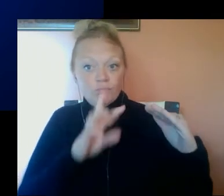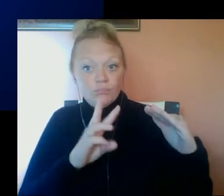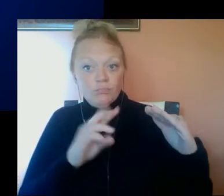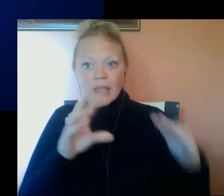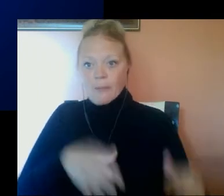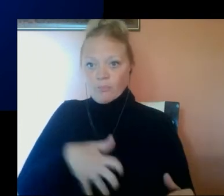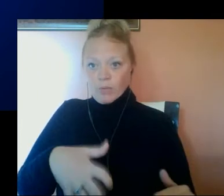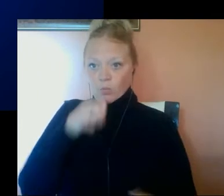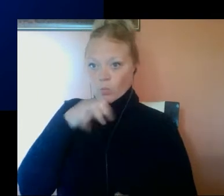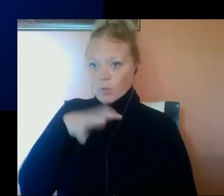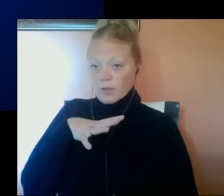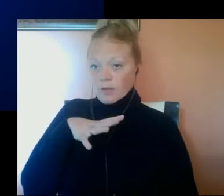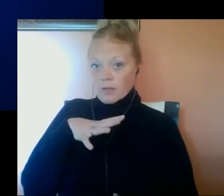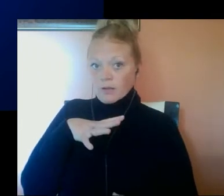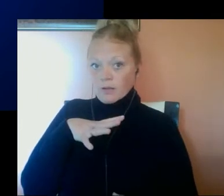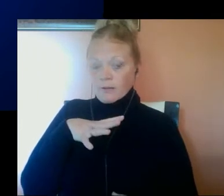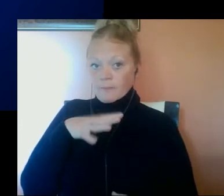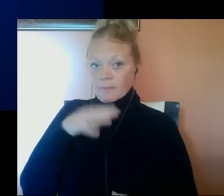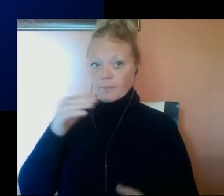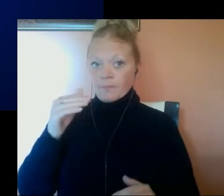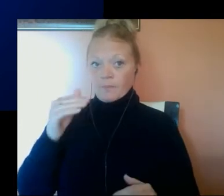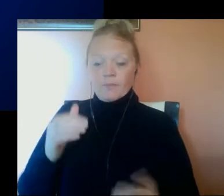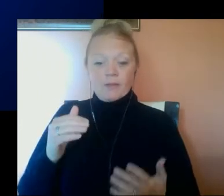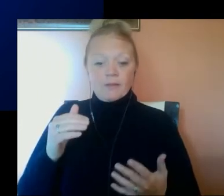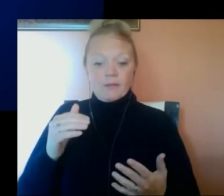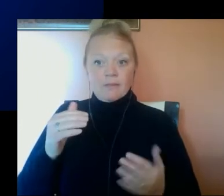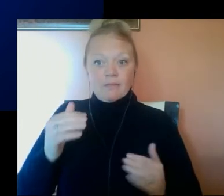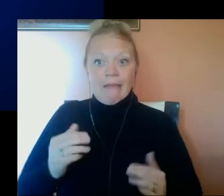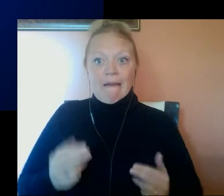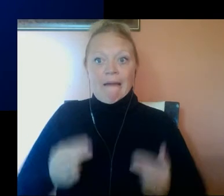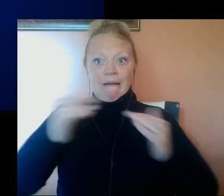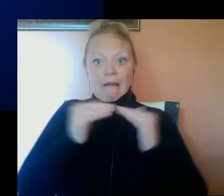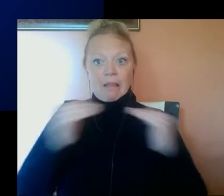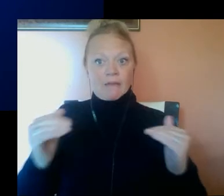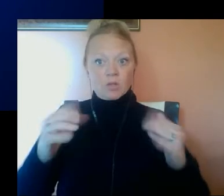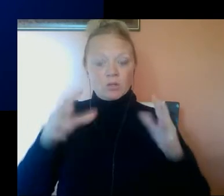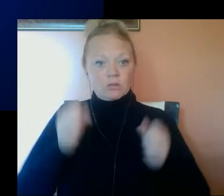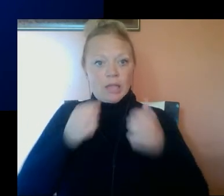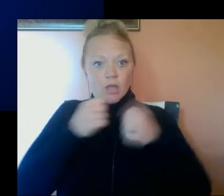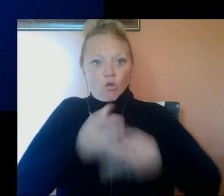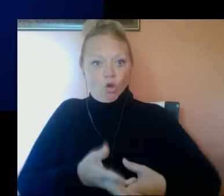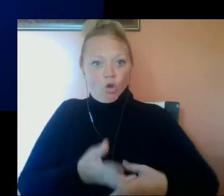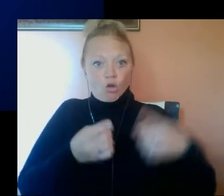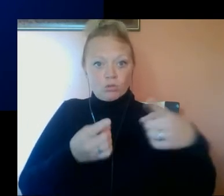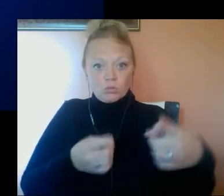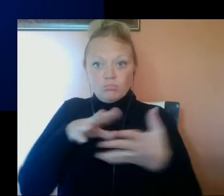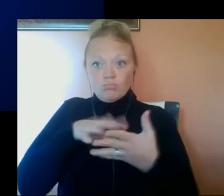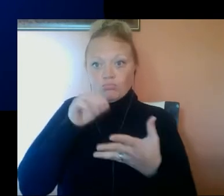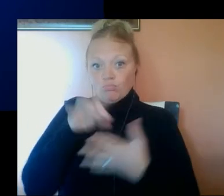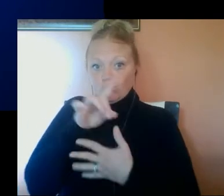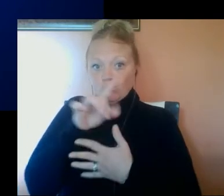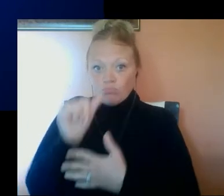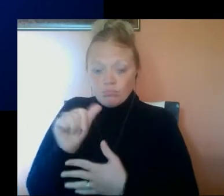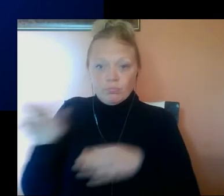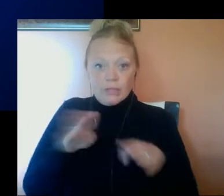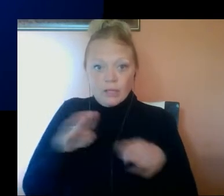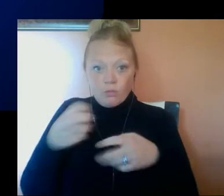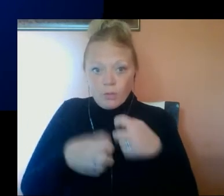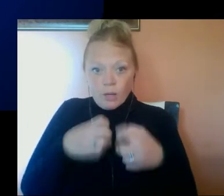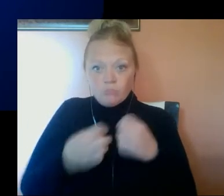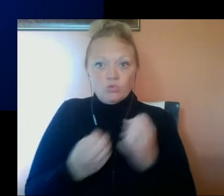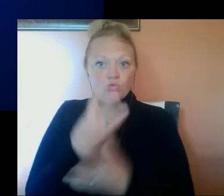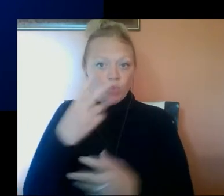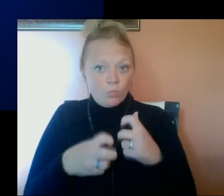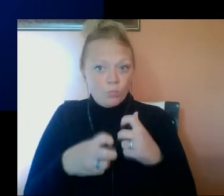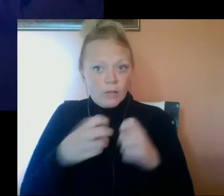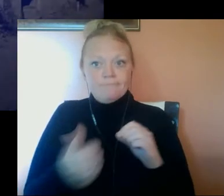and for pregnant women. High blood lead levels can lead to learning disabilities, behavioral problems, growth problems, and other health